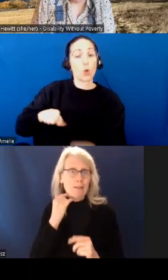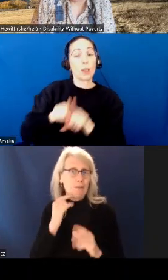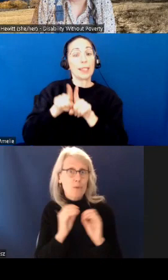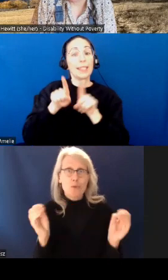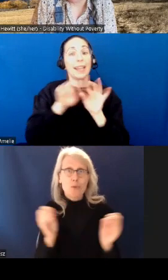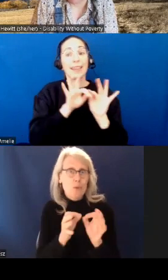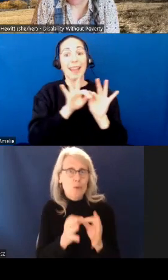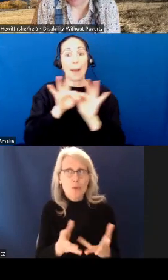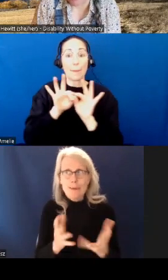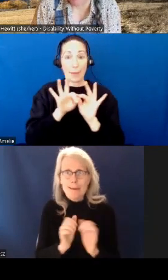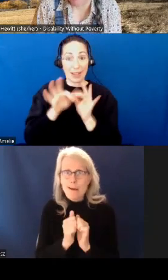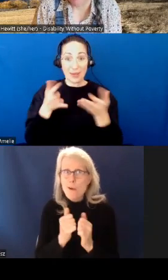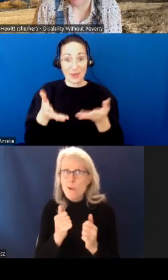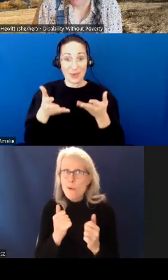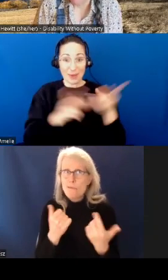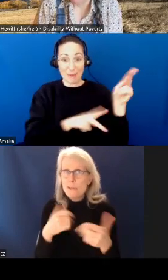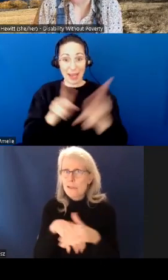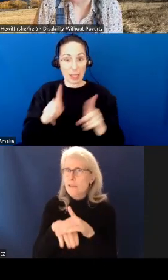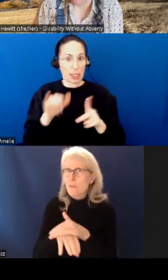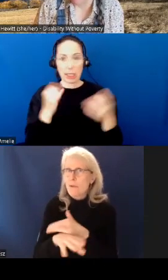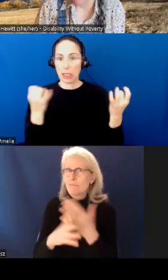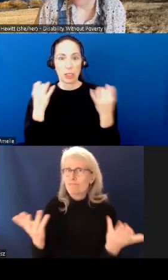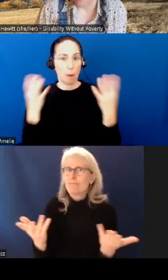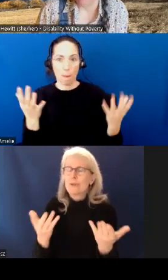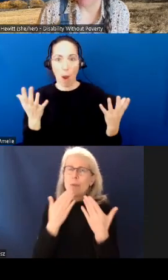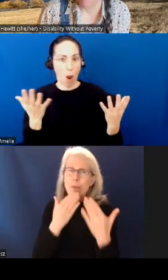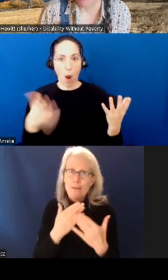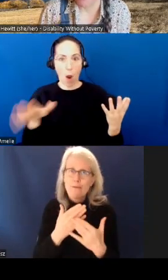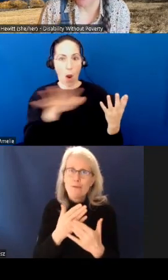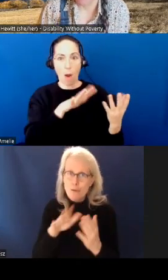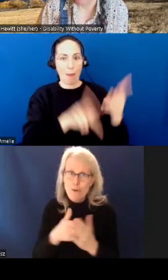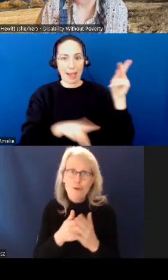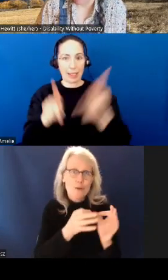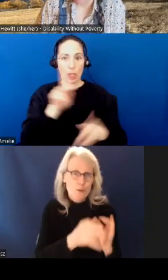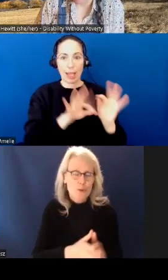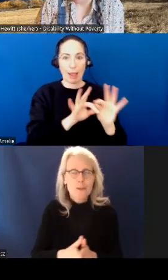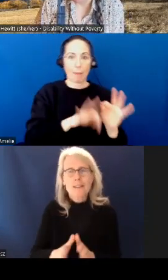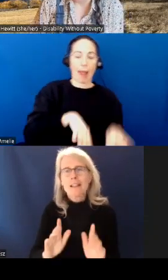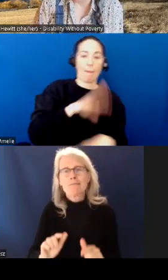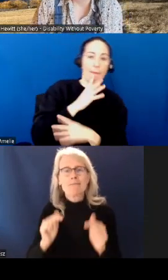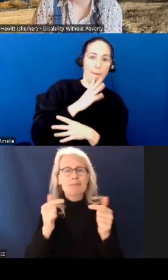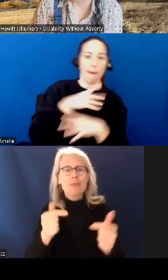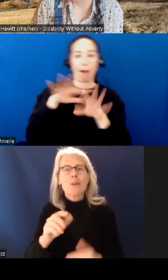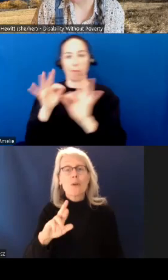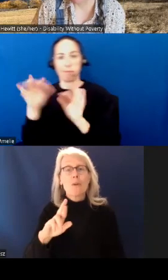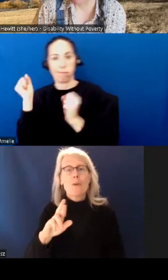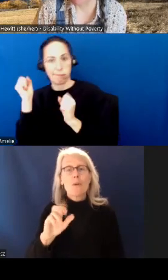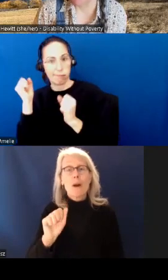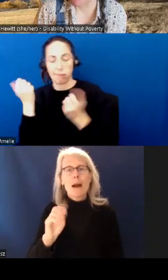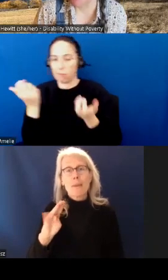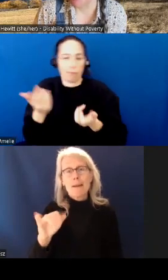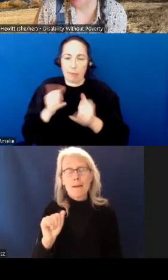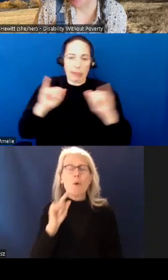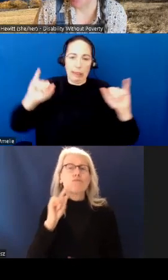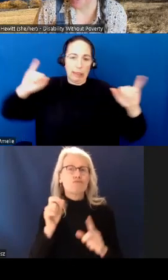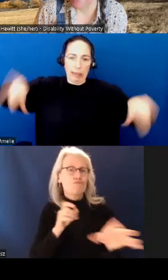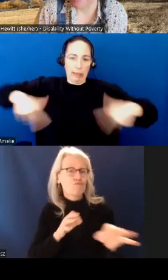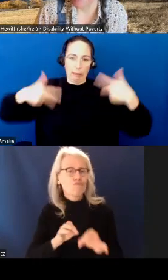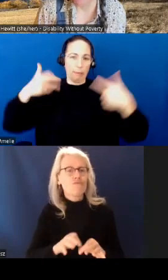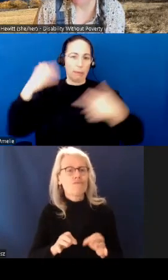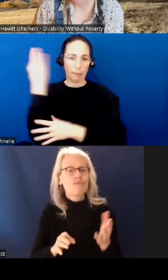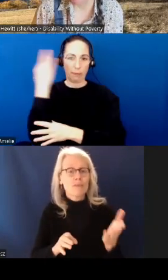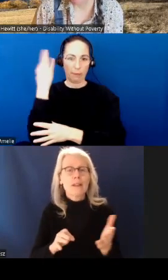we couldn't make this webinar happen. So now, I'm going to pass over to Rabia, who is going to go through the